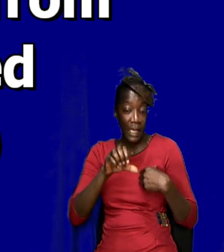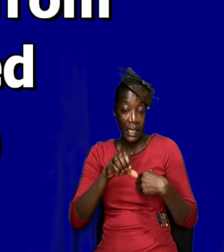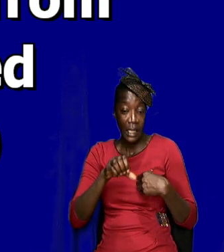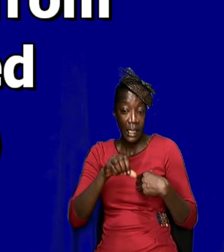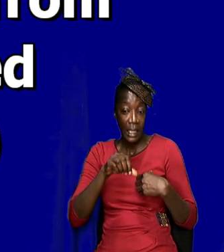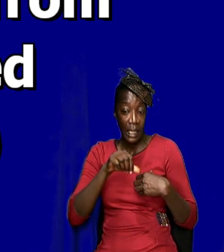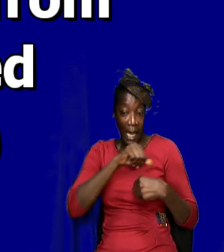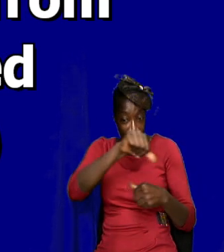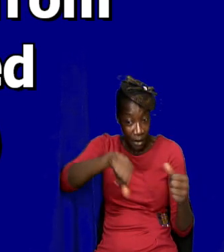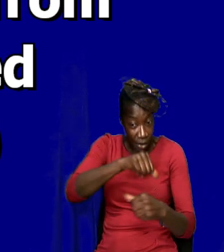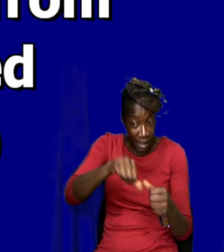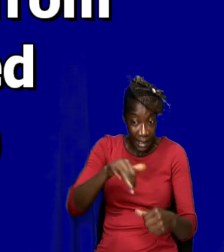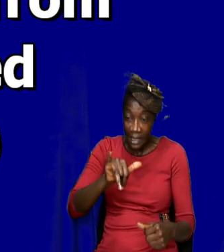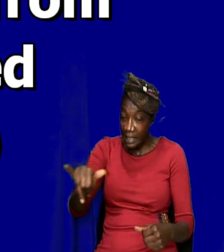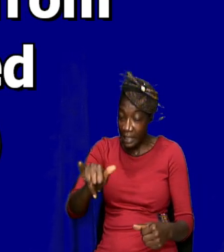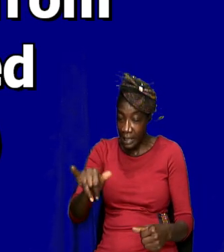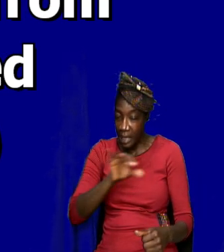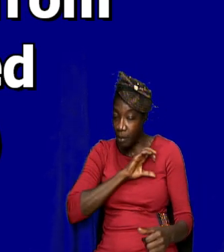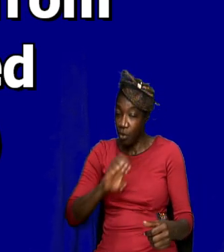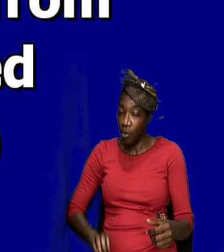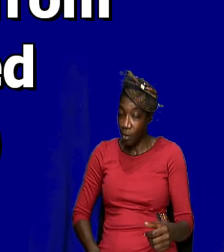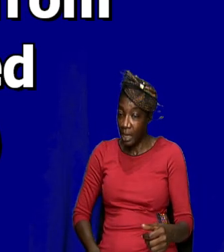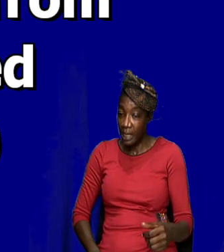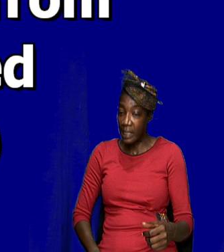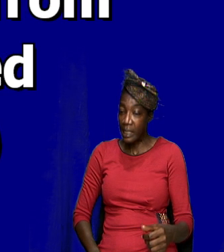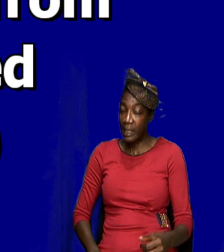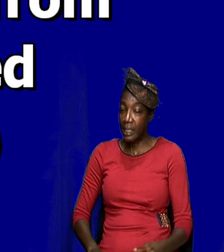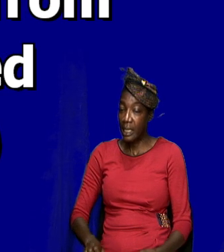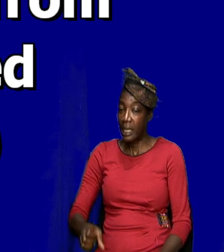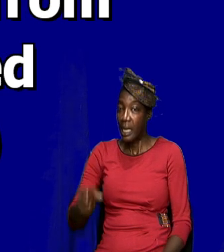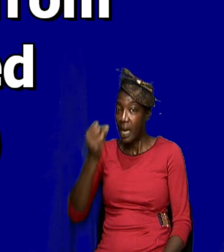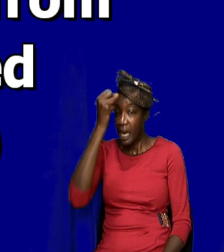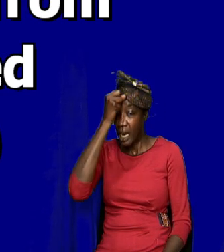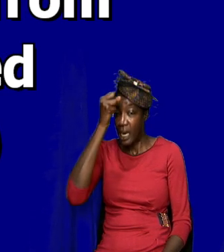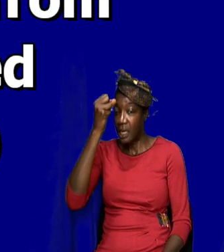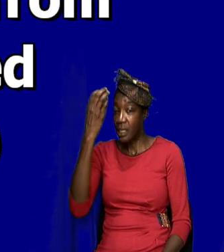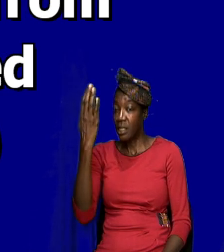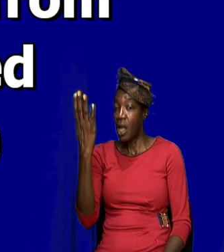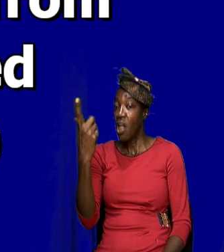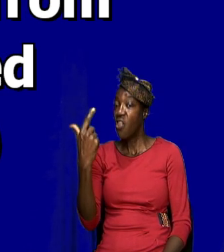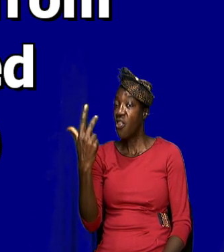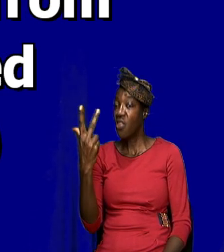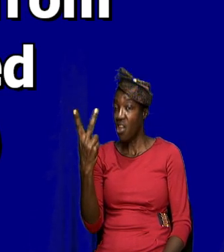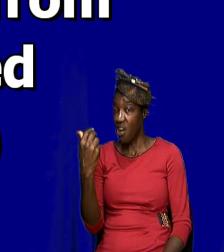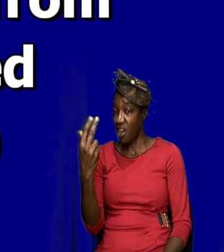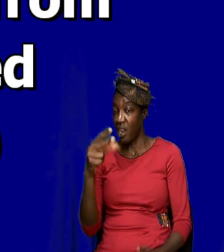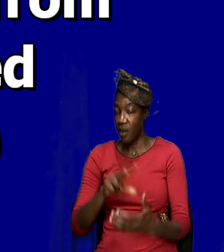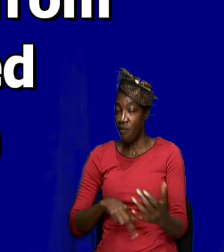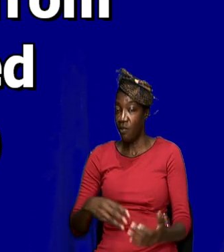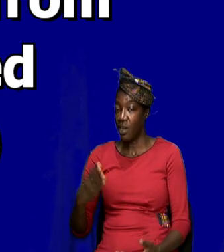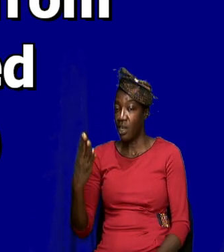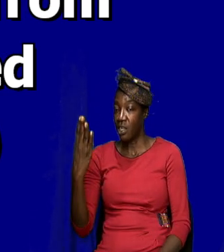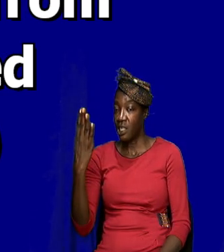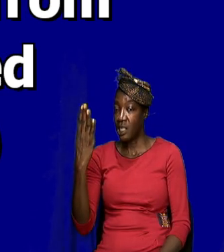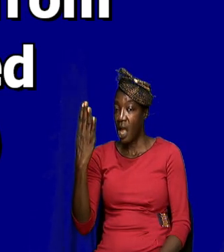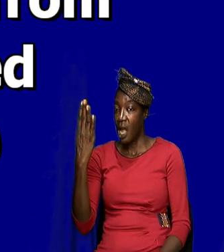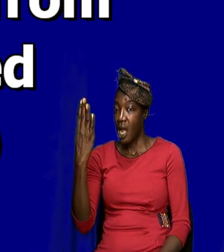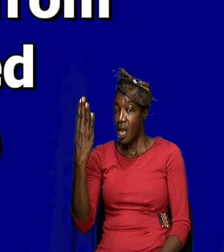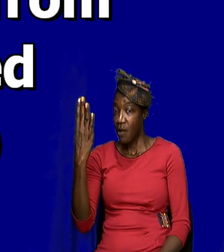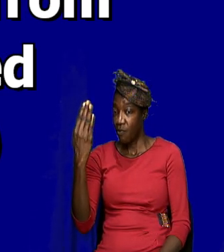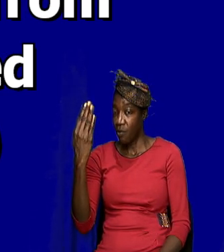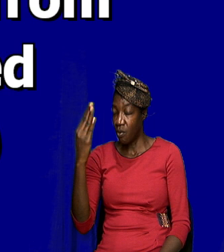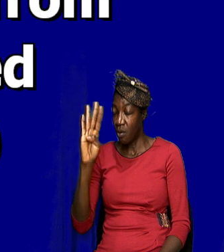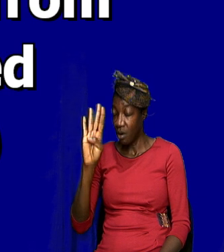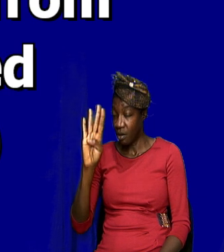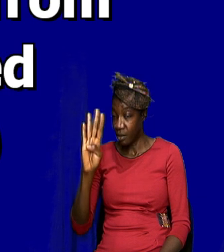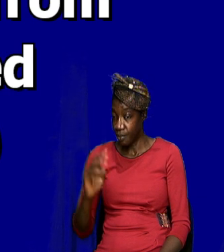And here we find in Acts 13, verse 4, the scriptures say, so they have been, in